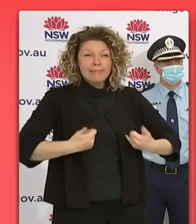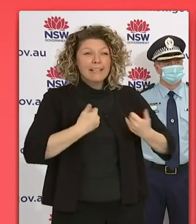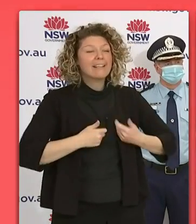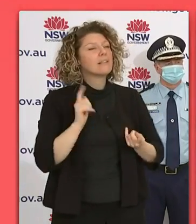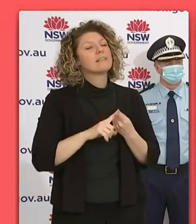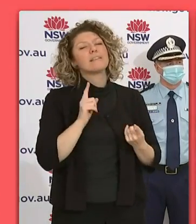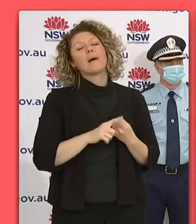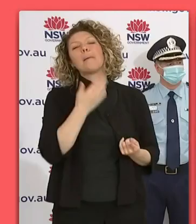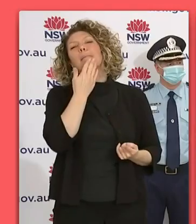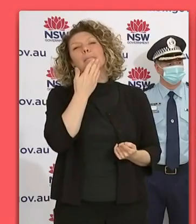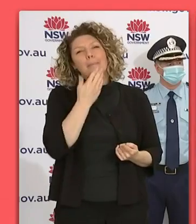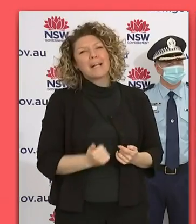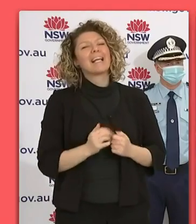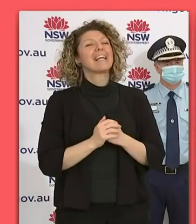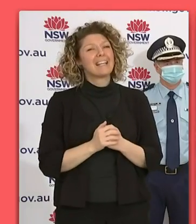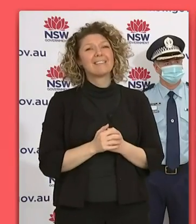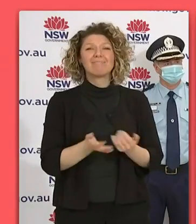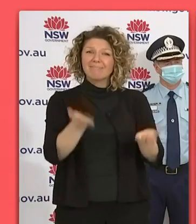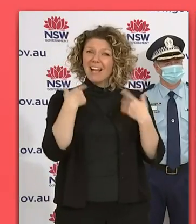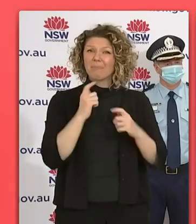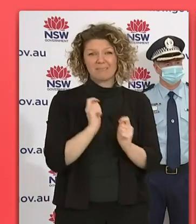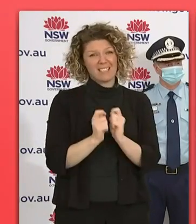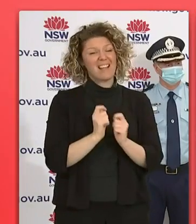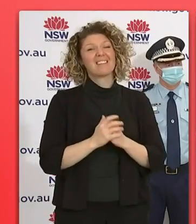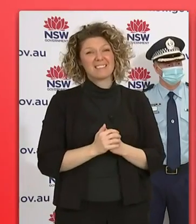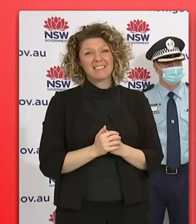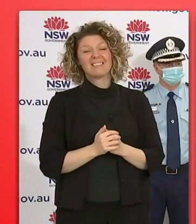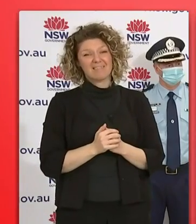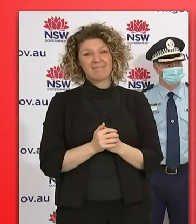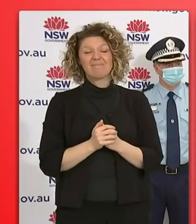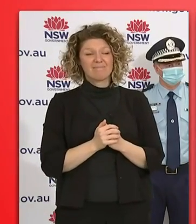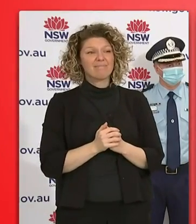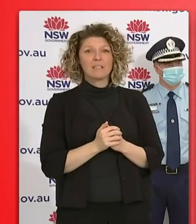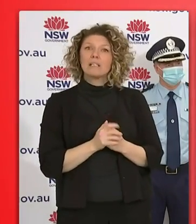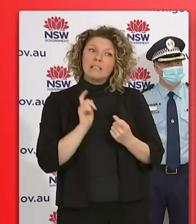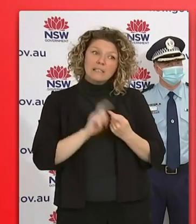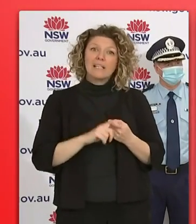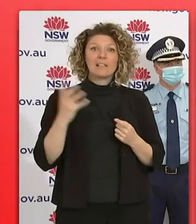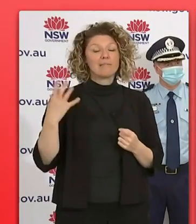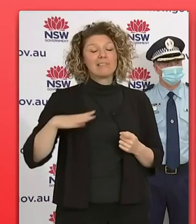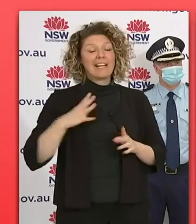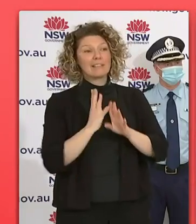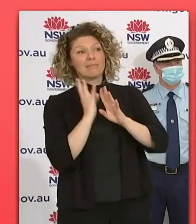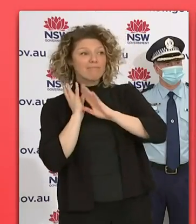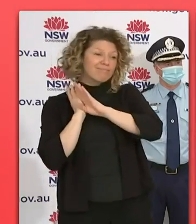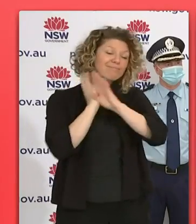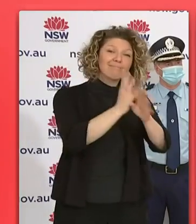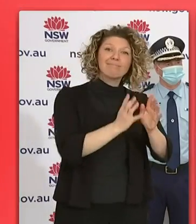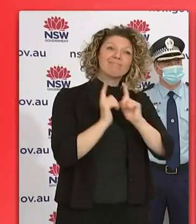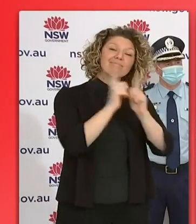we ask you to please come forward to get tested and continue to do so in the great numbers that you are.